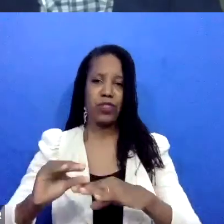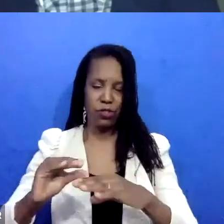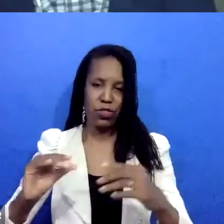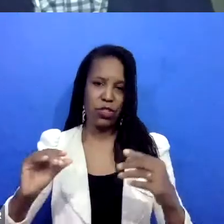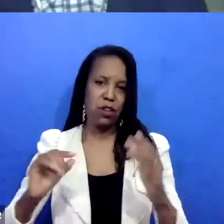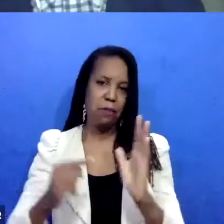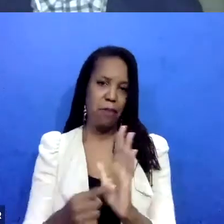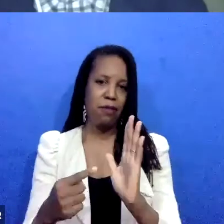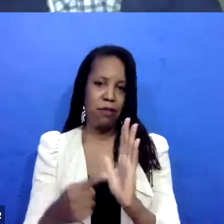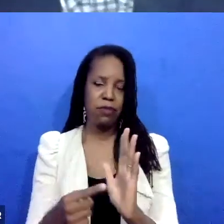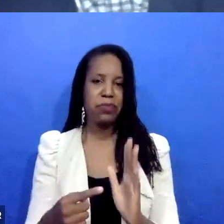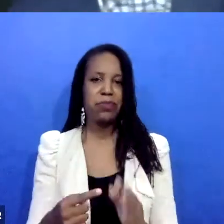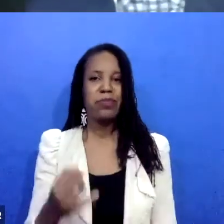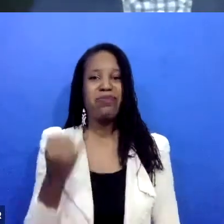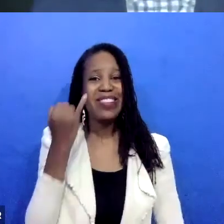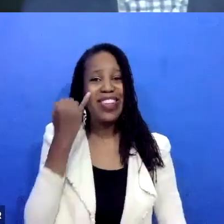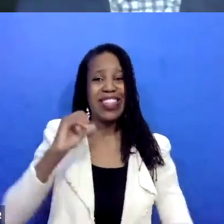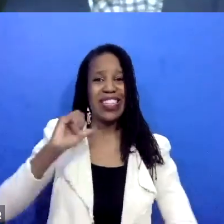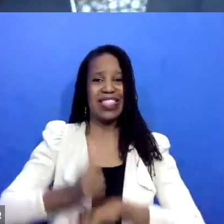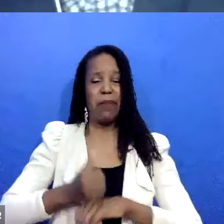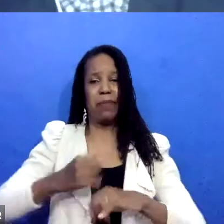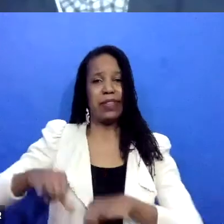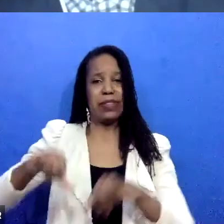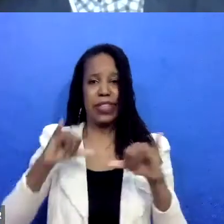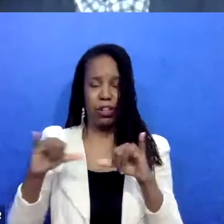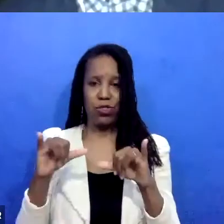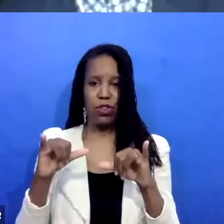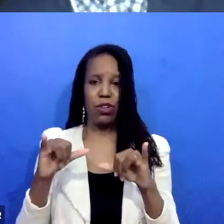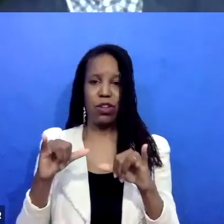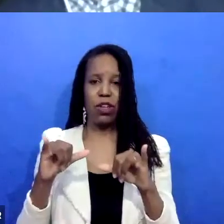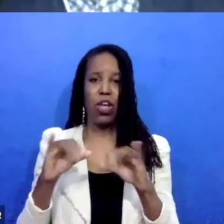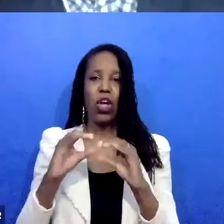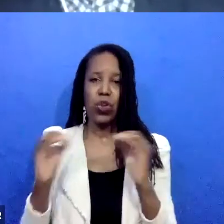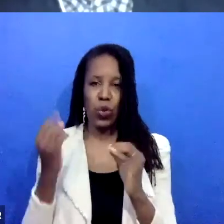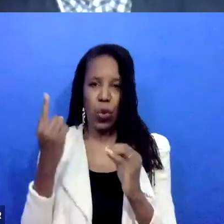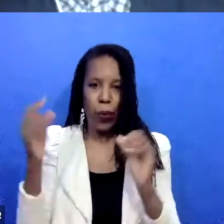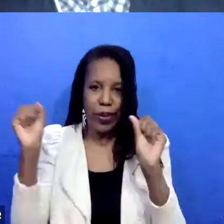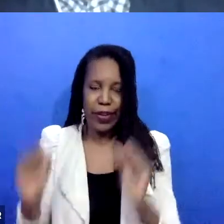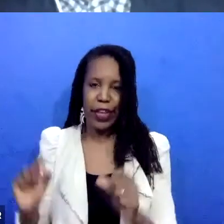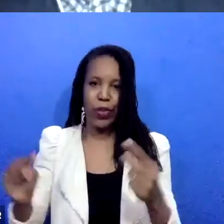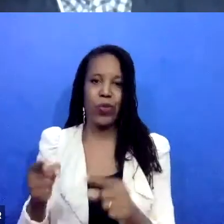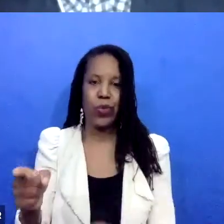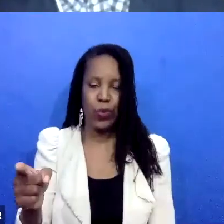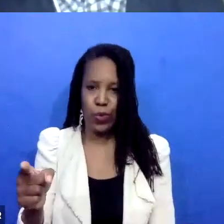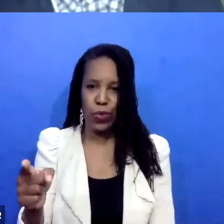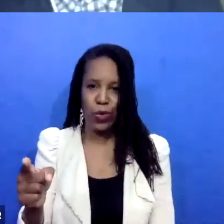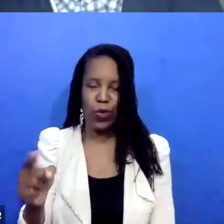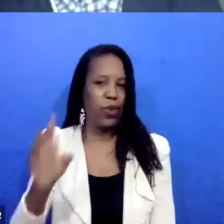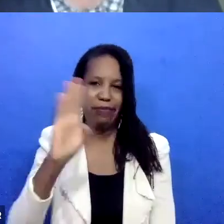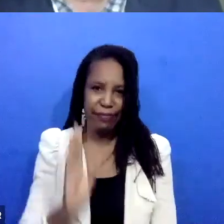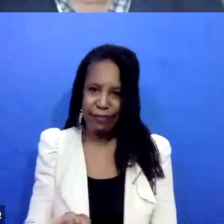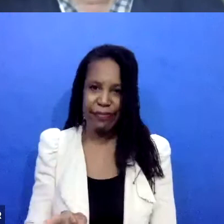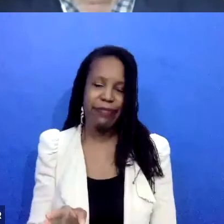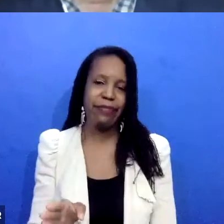of no one is ever allowed to hurt you ever, and leaving is the only way to make that happen, and orders of protection and shelters